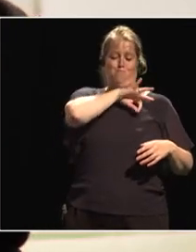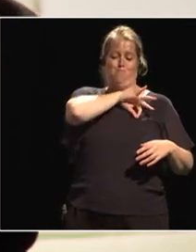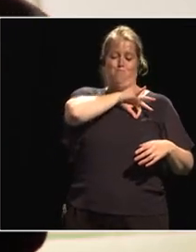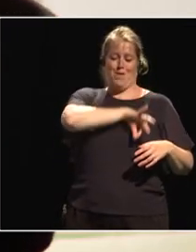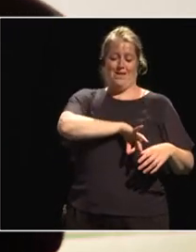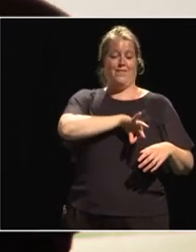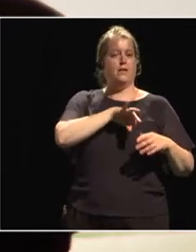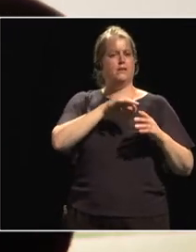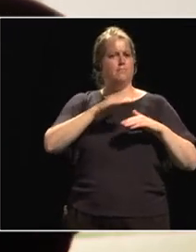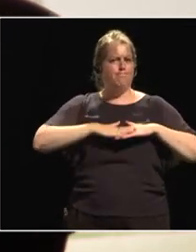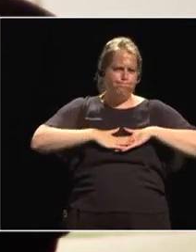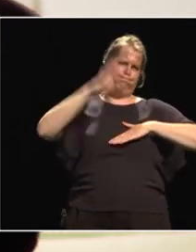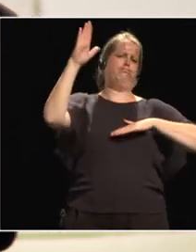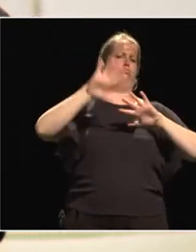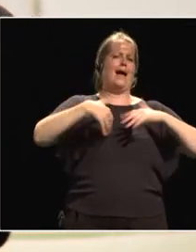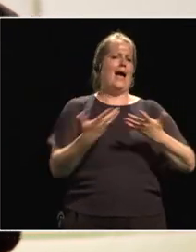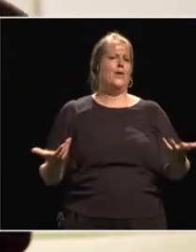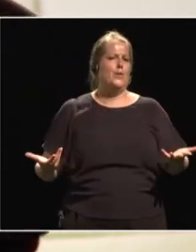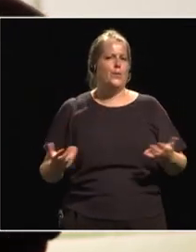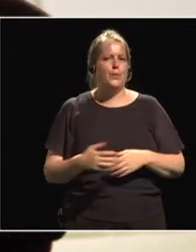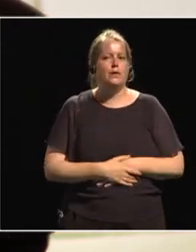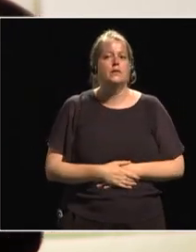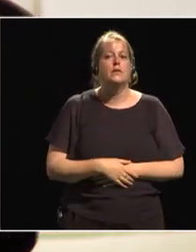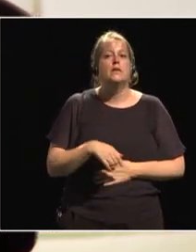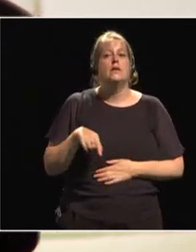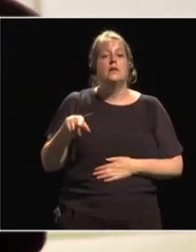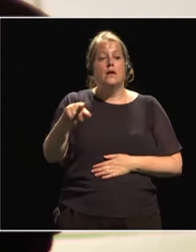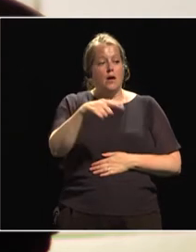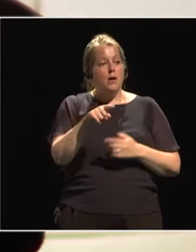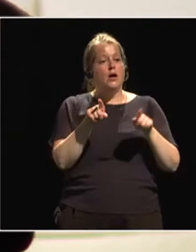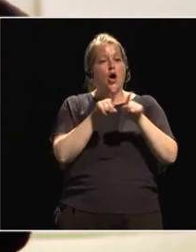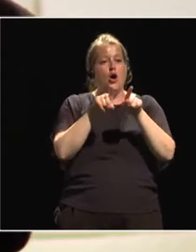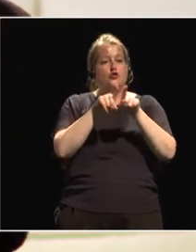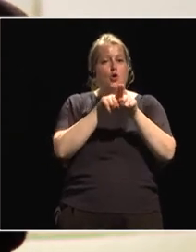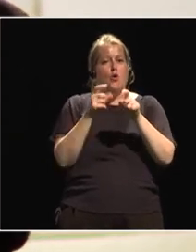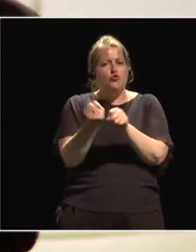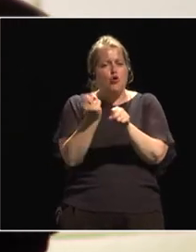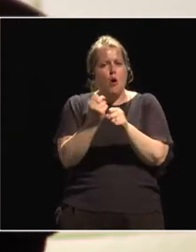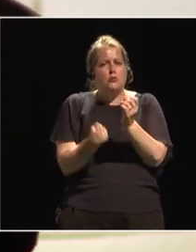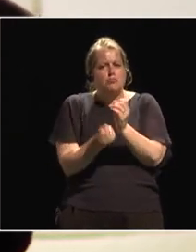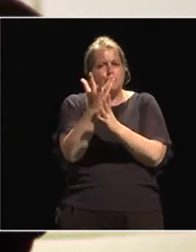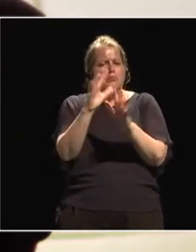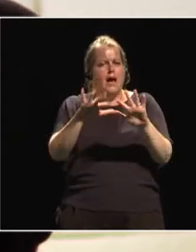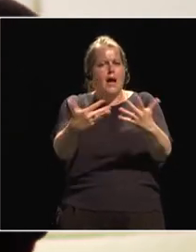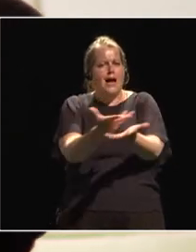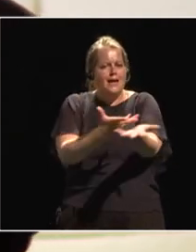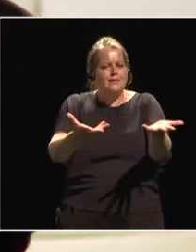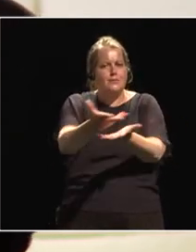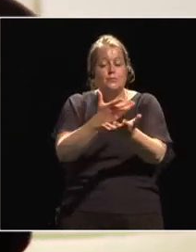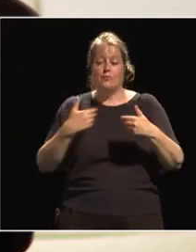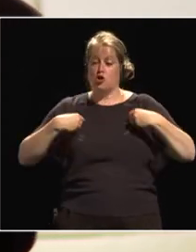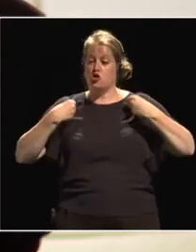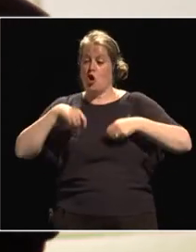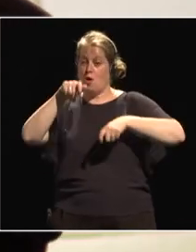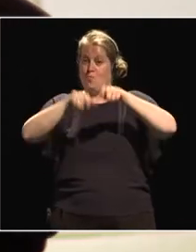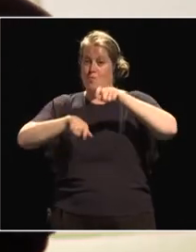producers, you know, to link up through value chains? And in terms of also creating jobs for young people, in particular